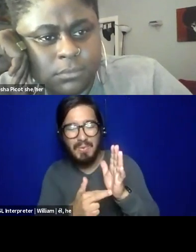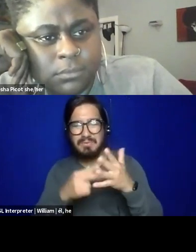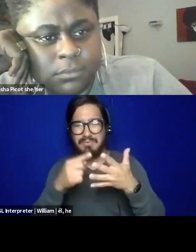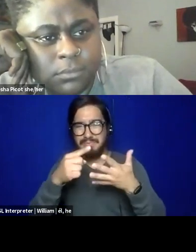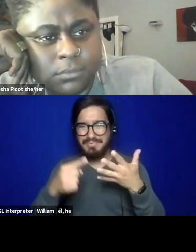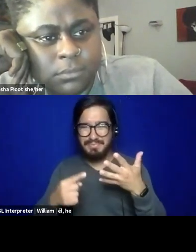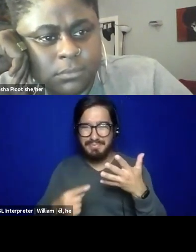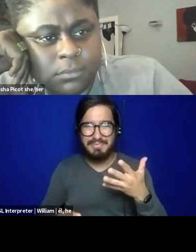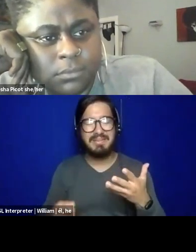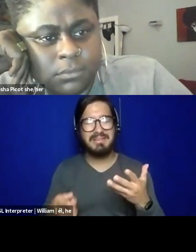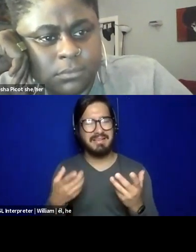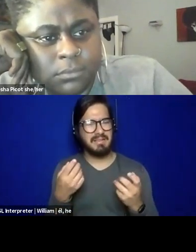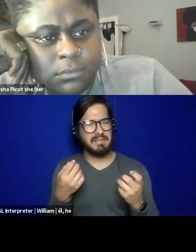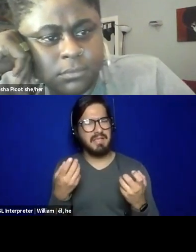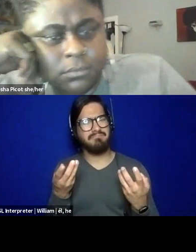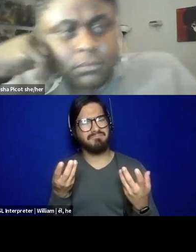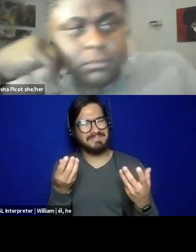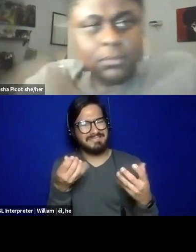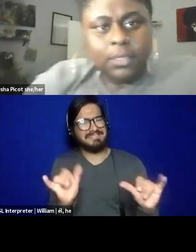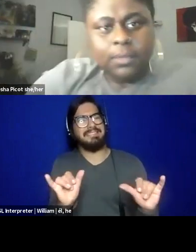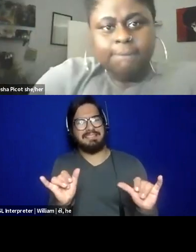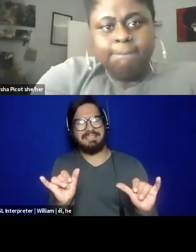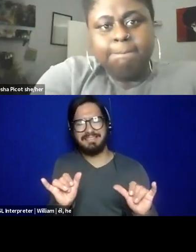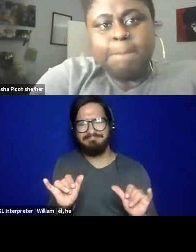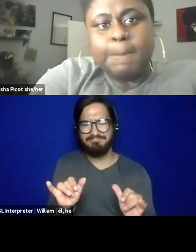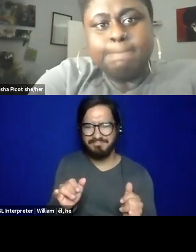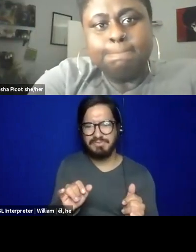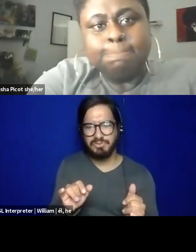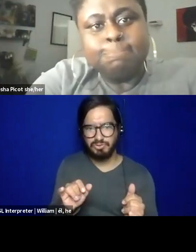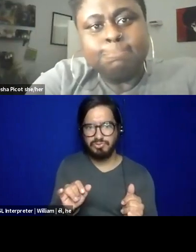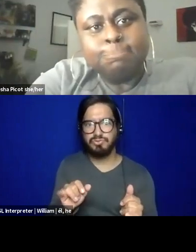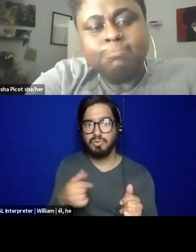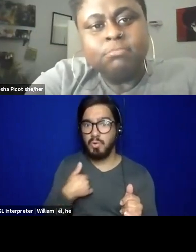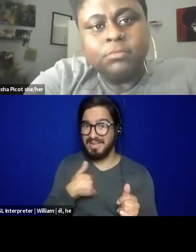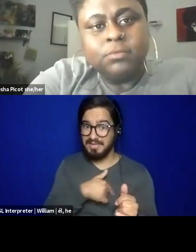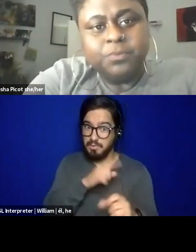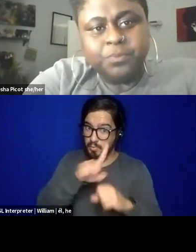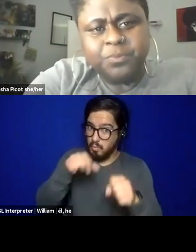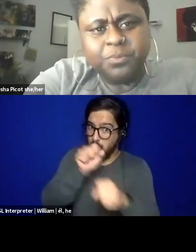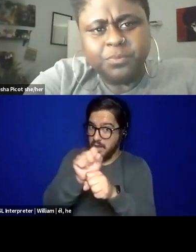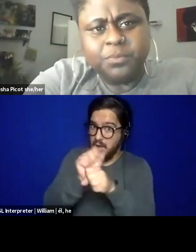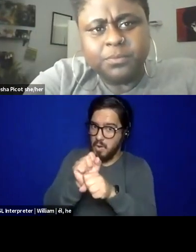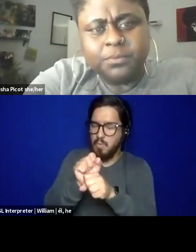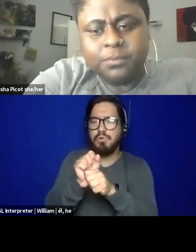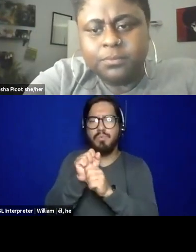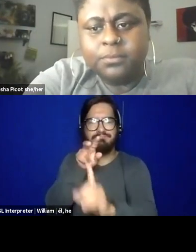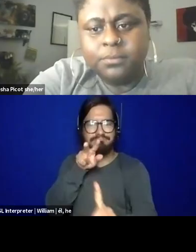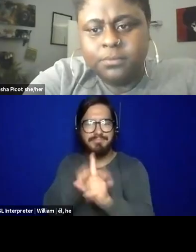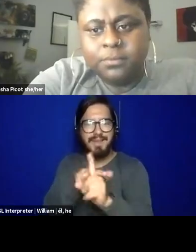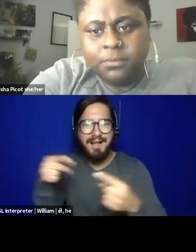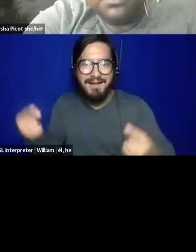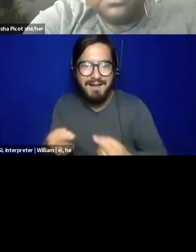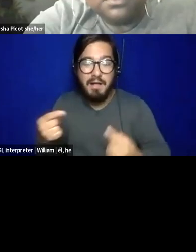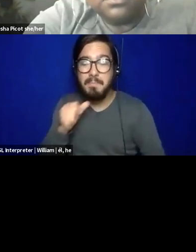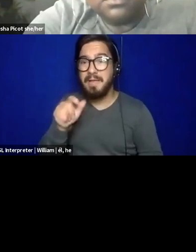that in some ways, as we've talked about, we actually perpetuate harm, even if that's not what our intentions